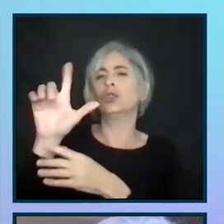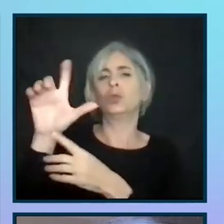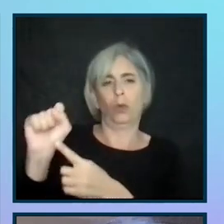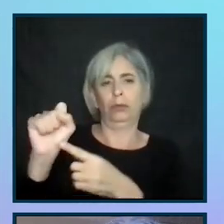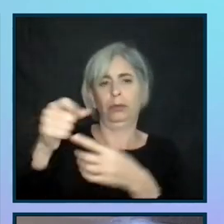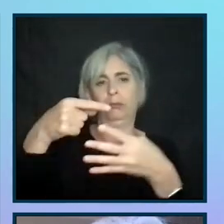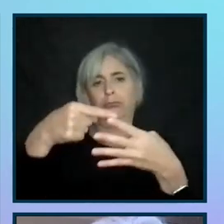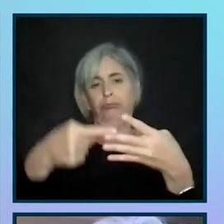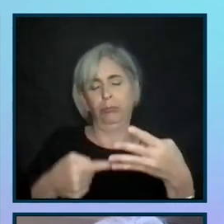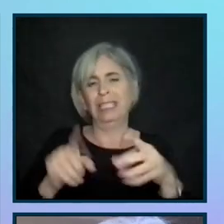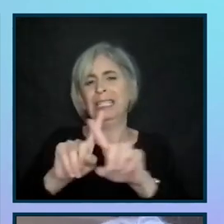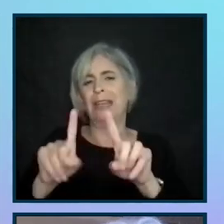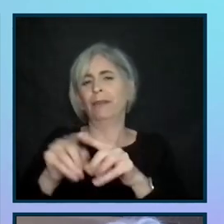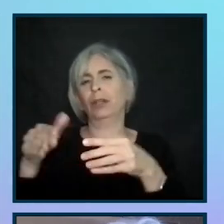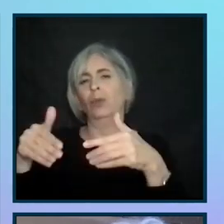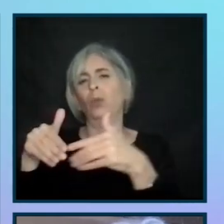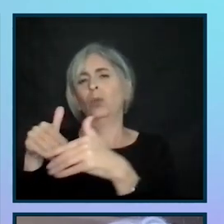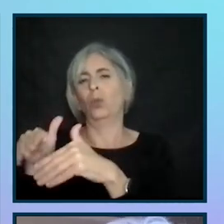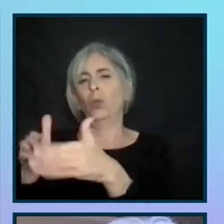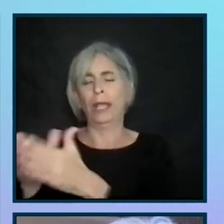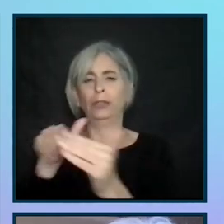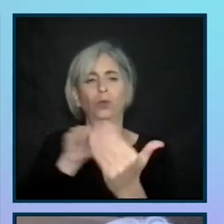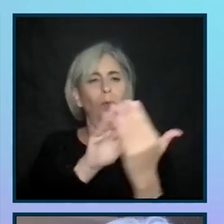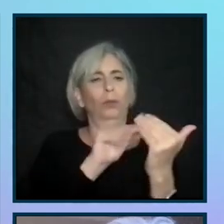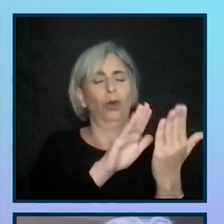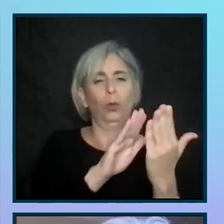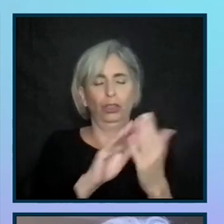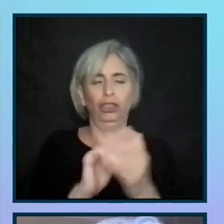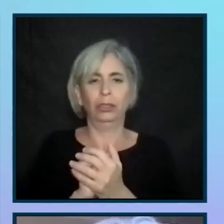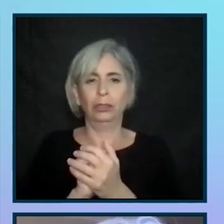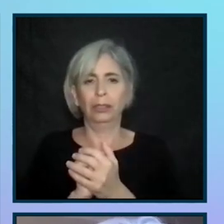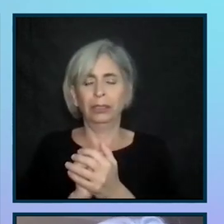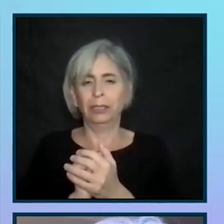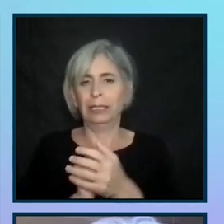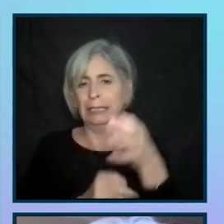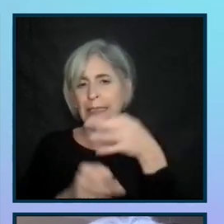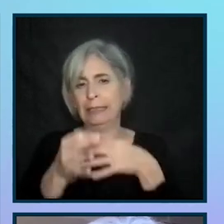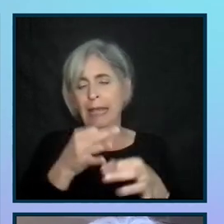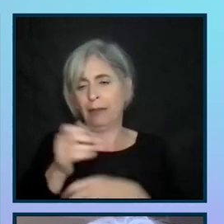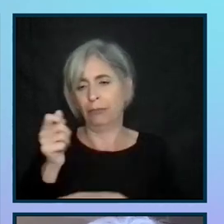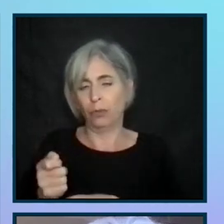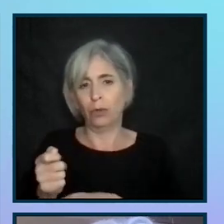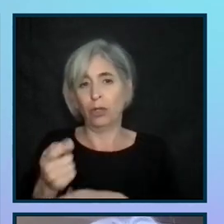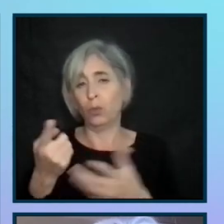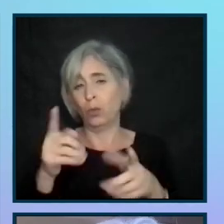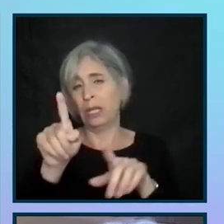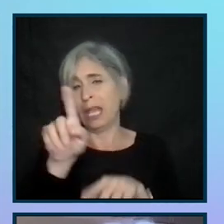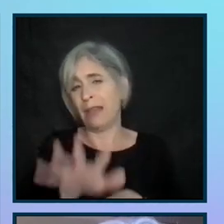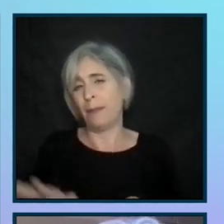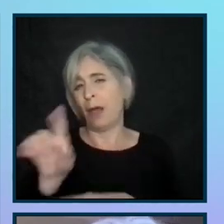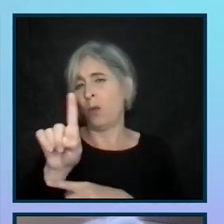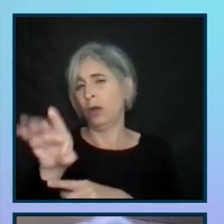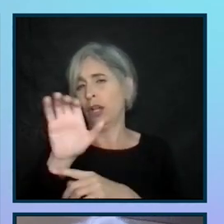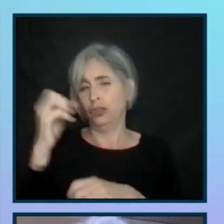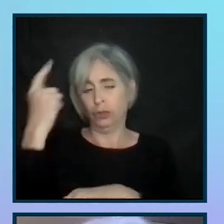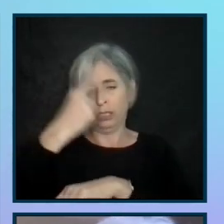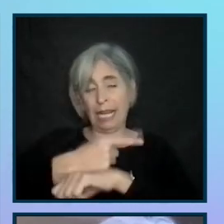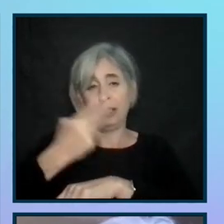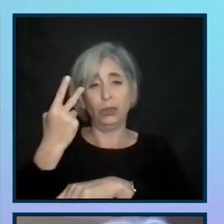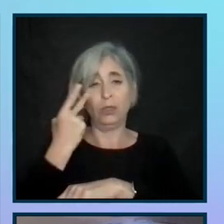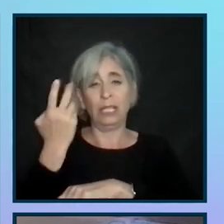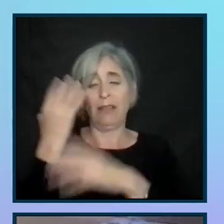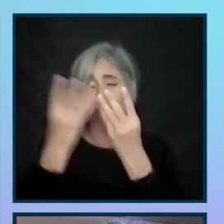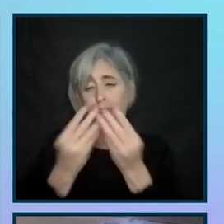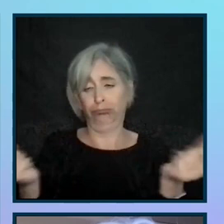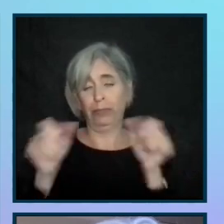people even once they're in a lawsuit. So in the NADD versus serious case, they have about 100 days left to see if they can work it out. So